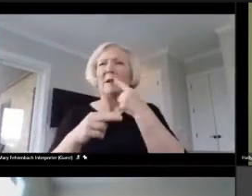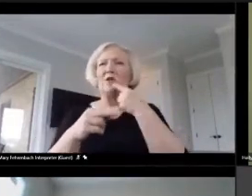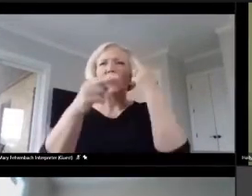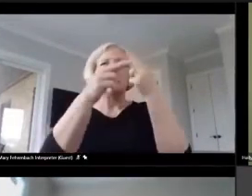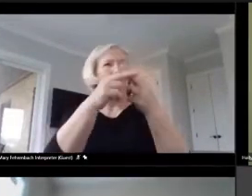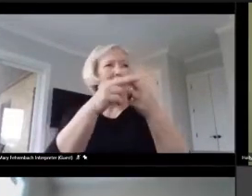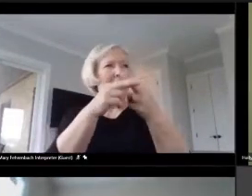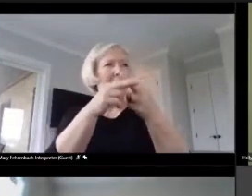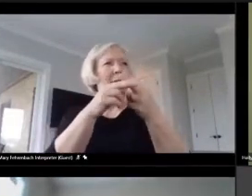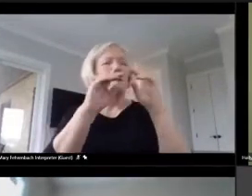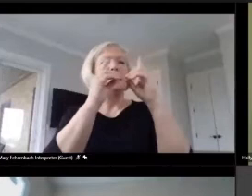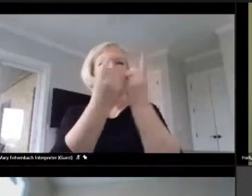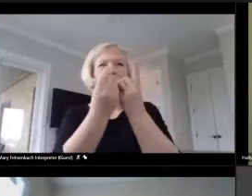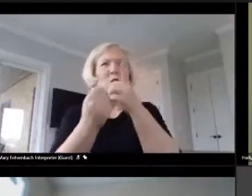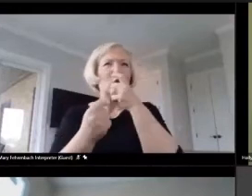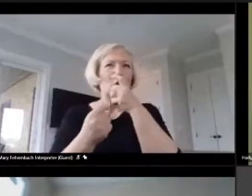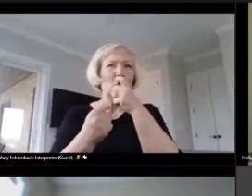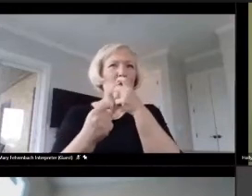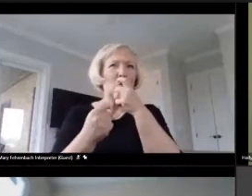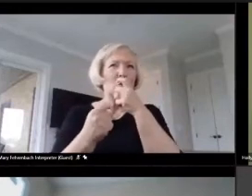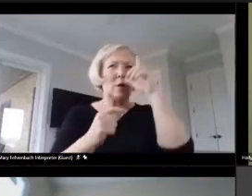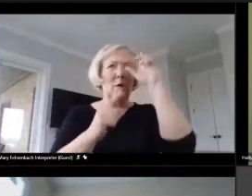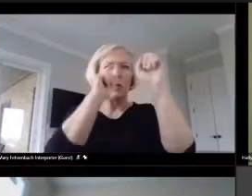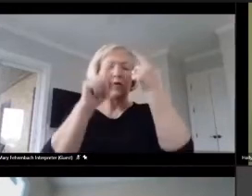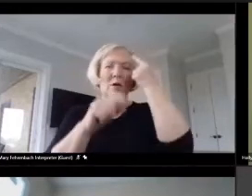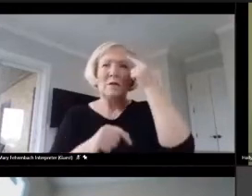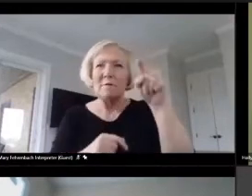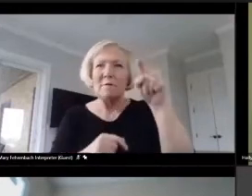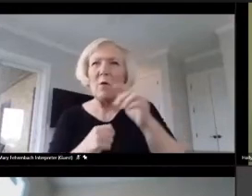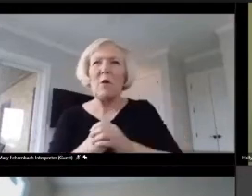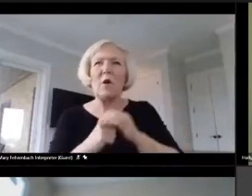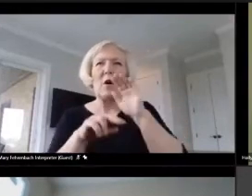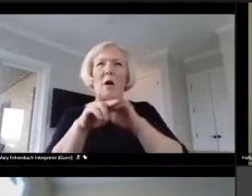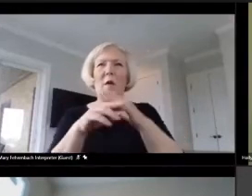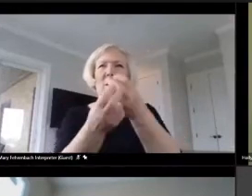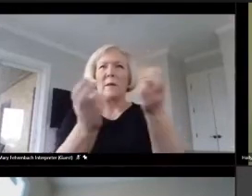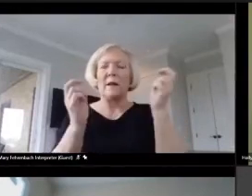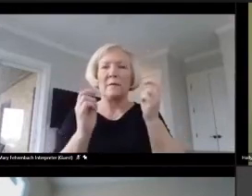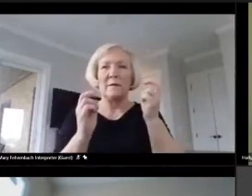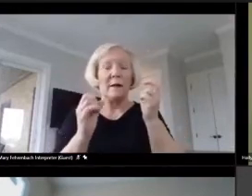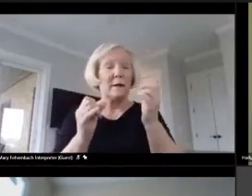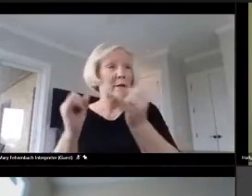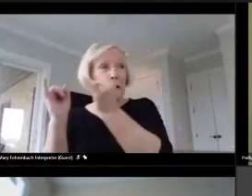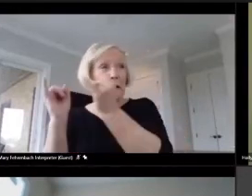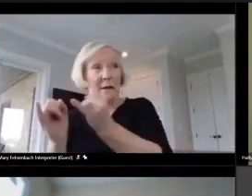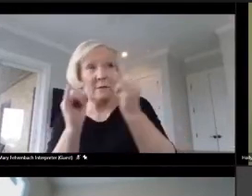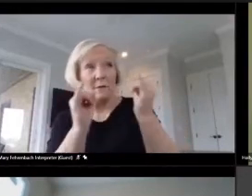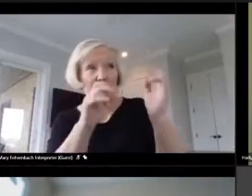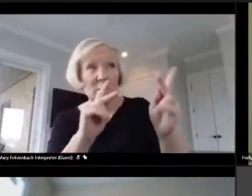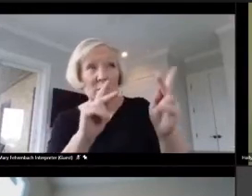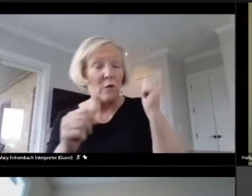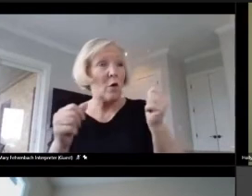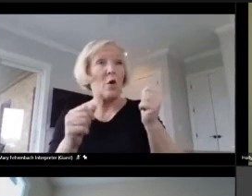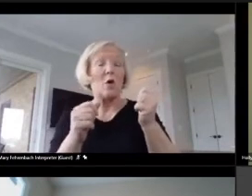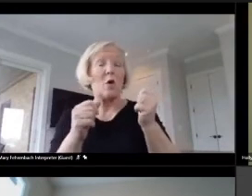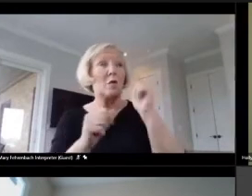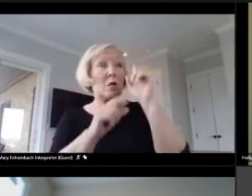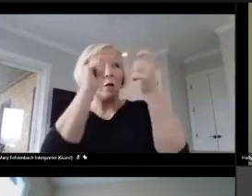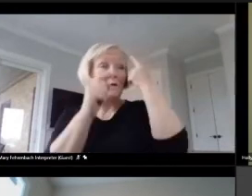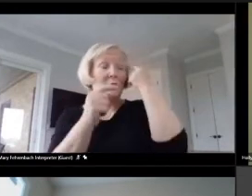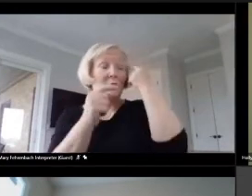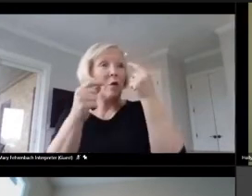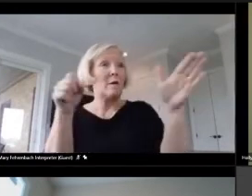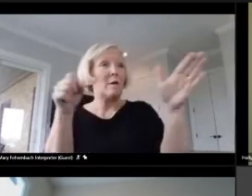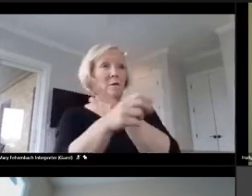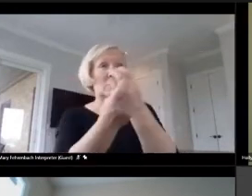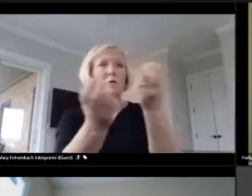on the panel your question is for, whether it's for an individual one of our panelists or for the whole group, and then ask the panelists your